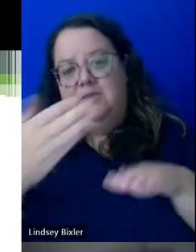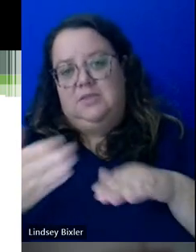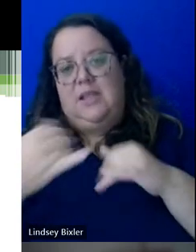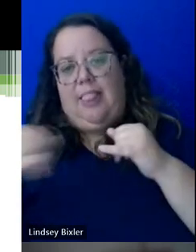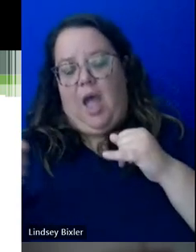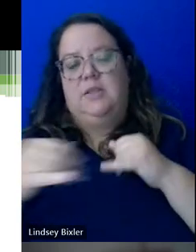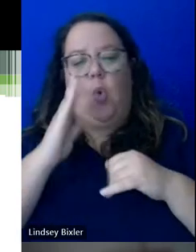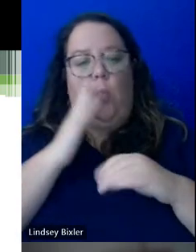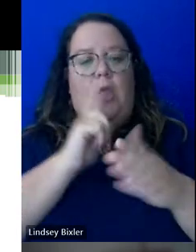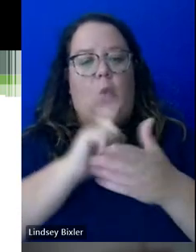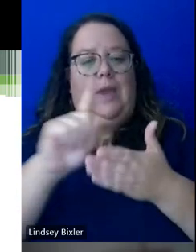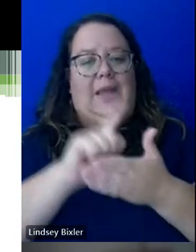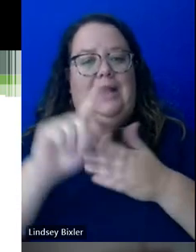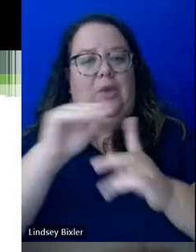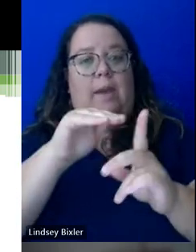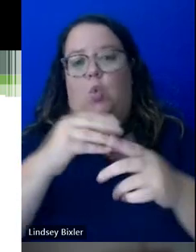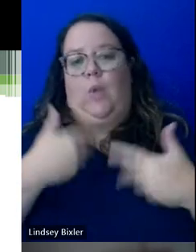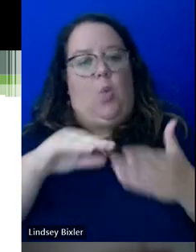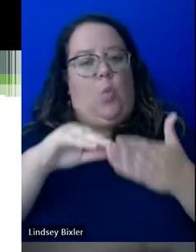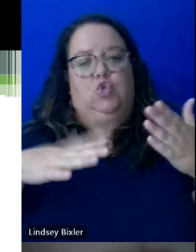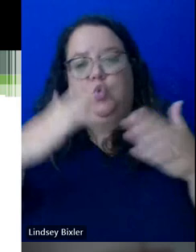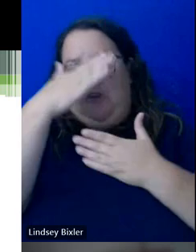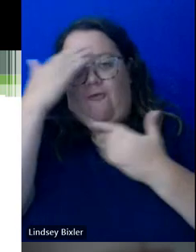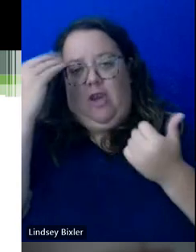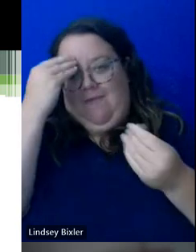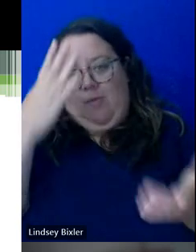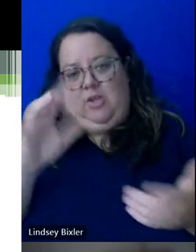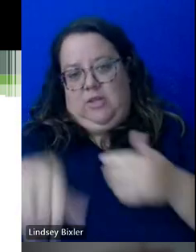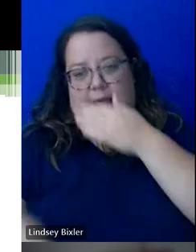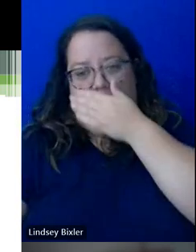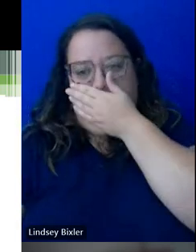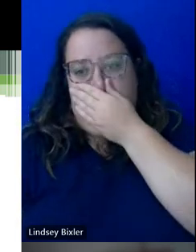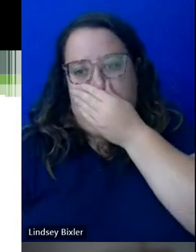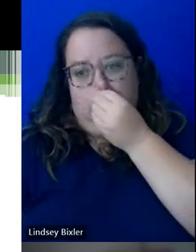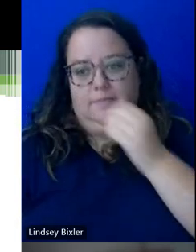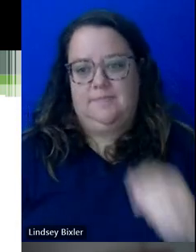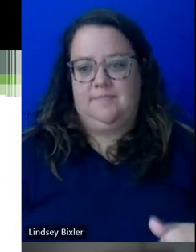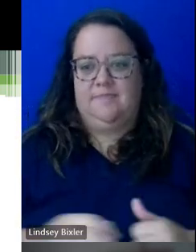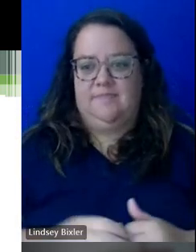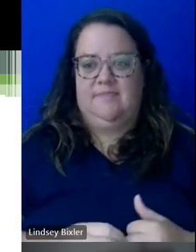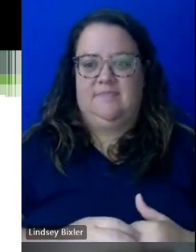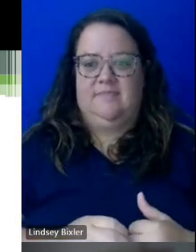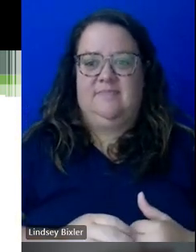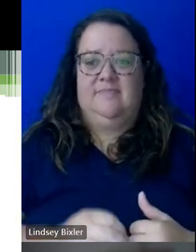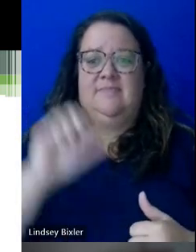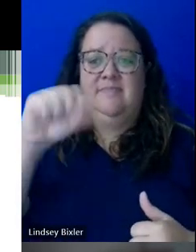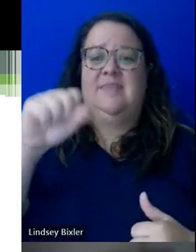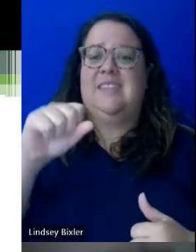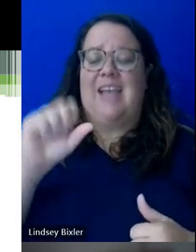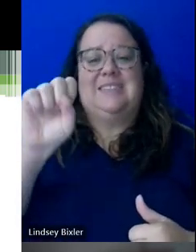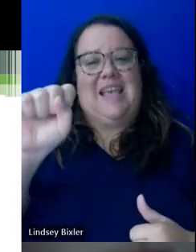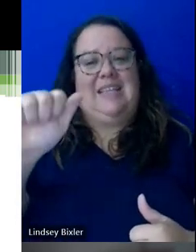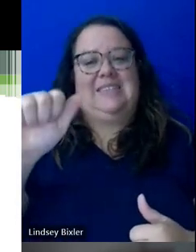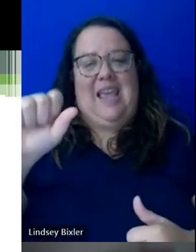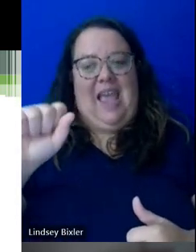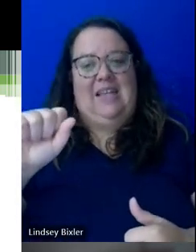reminders around that just because we don't want students to forget information like that. Exactly. Thank you. And, yes, they are clearly identified